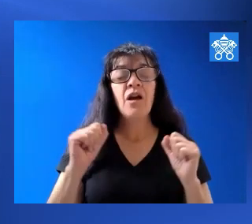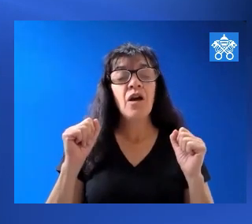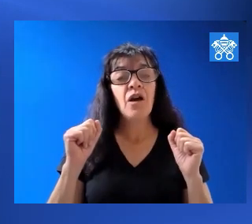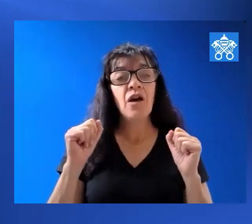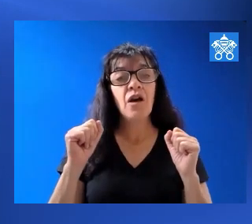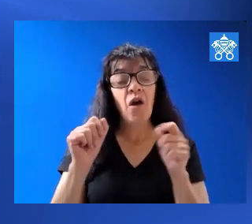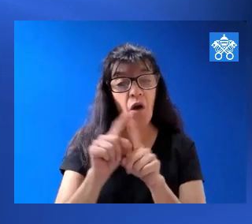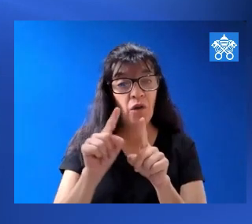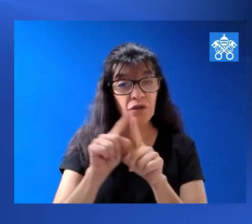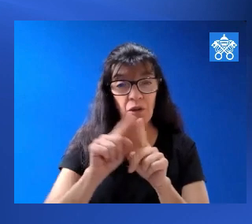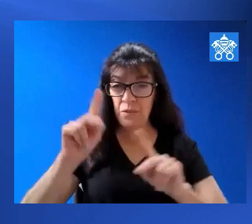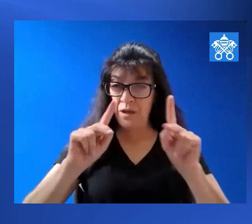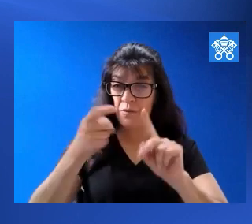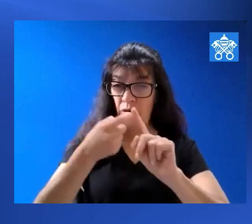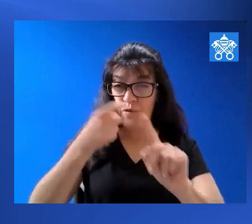ministries